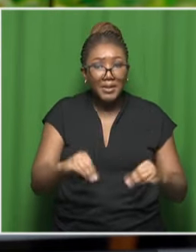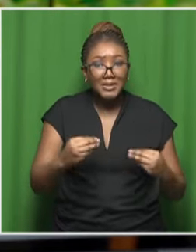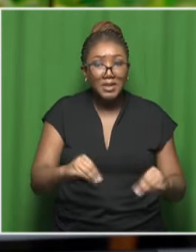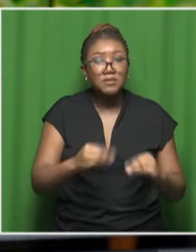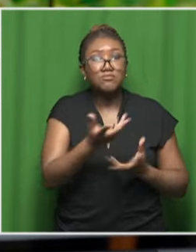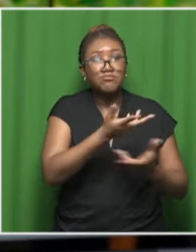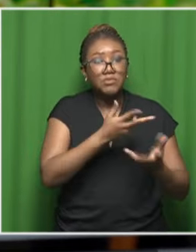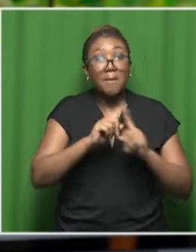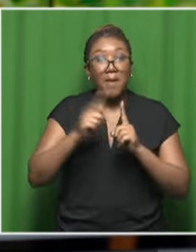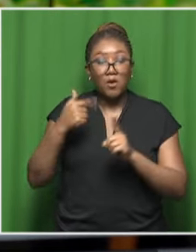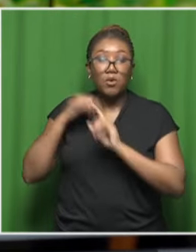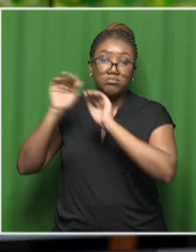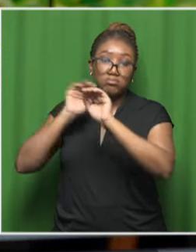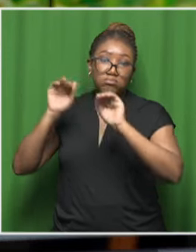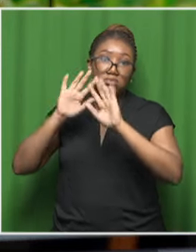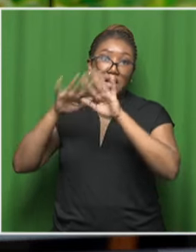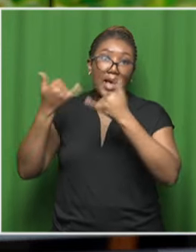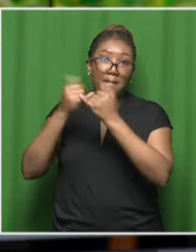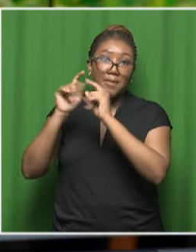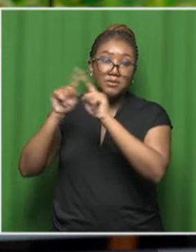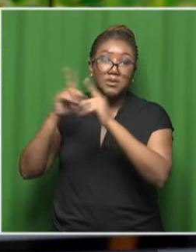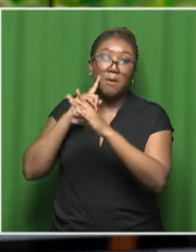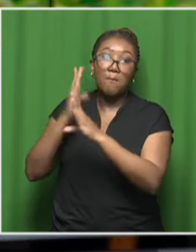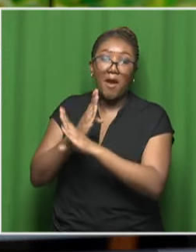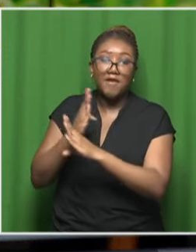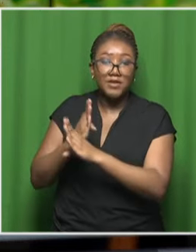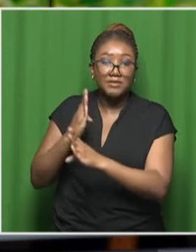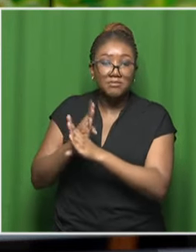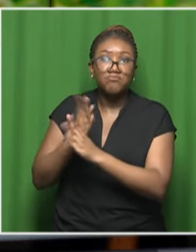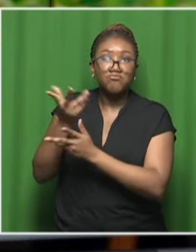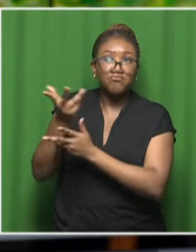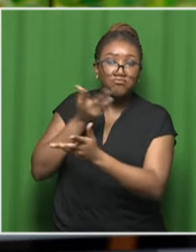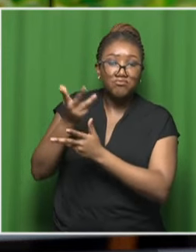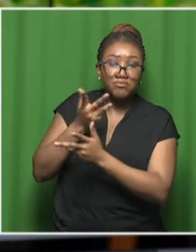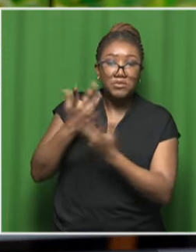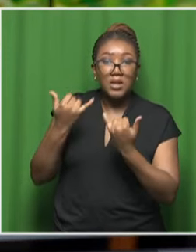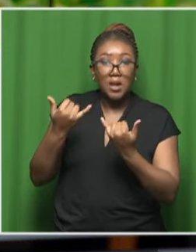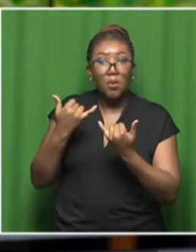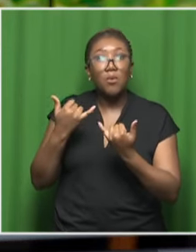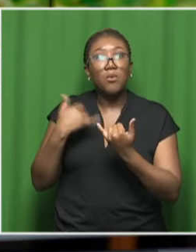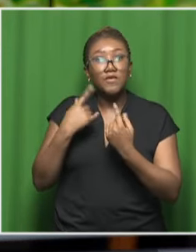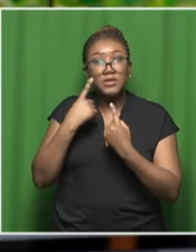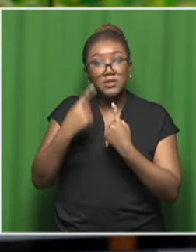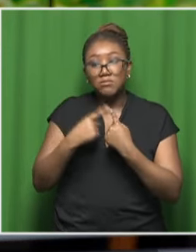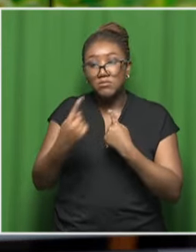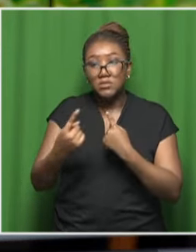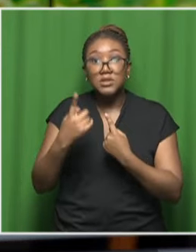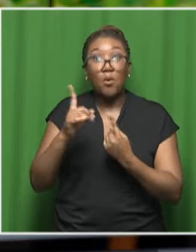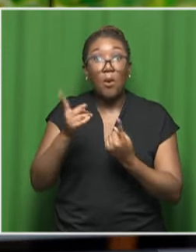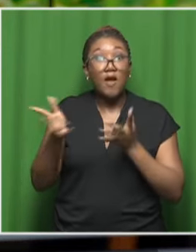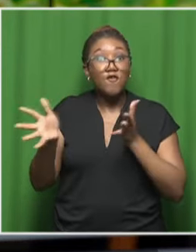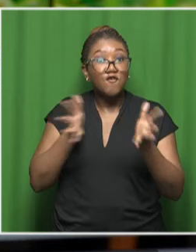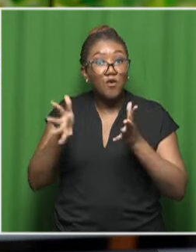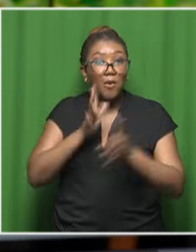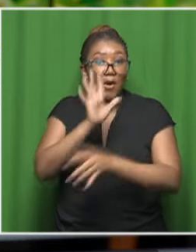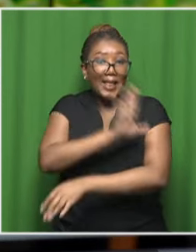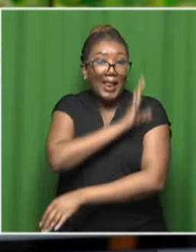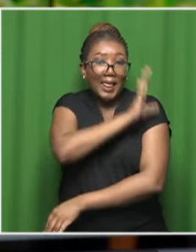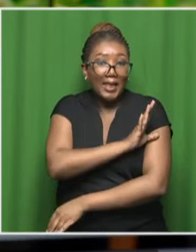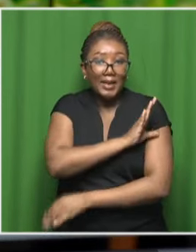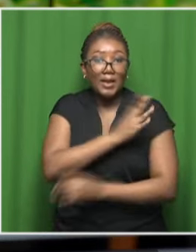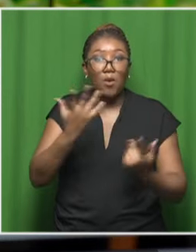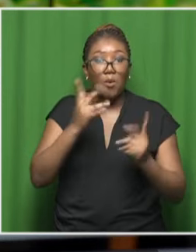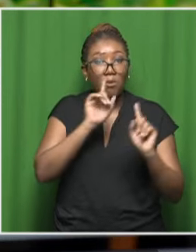support us. You know, we are intent on rolling out football clinics at schools in particular.